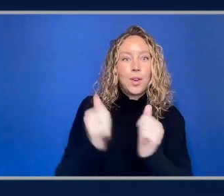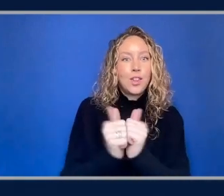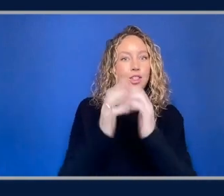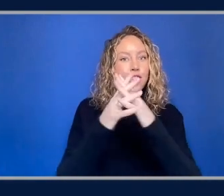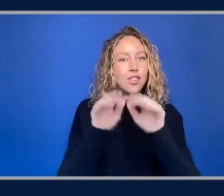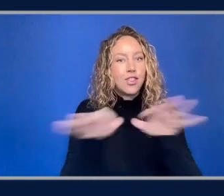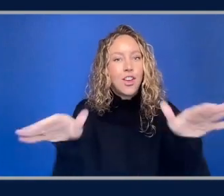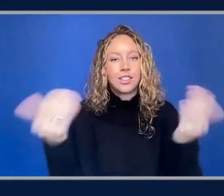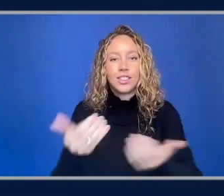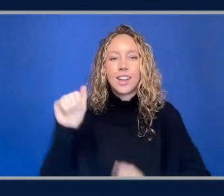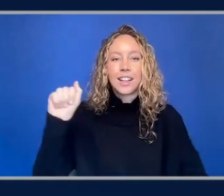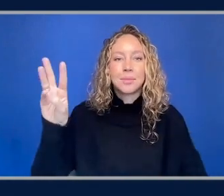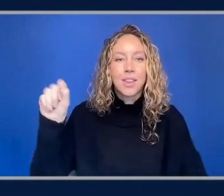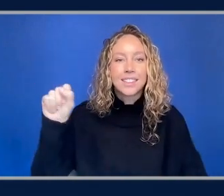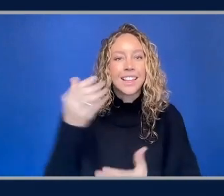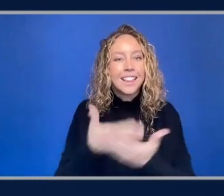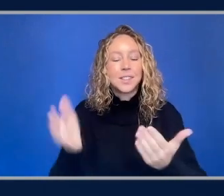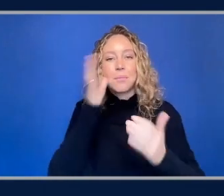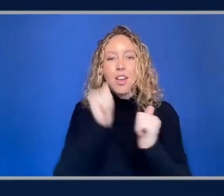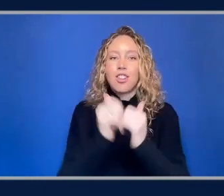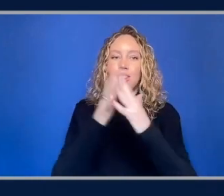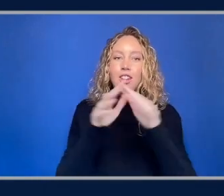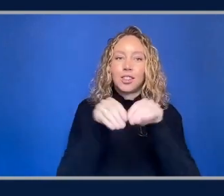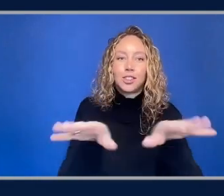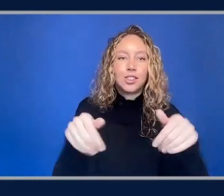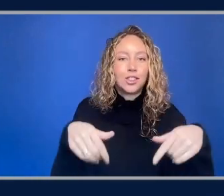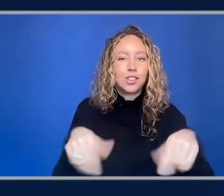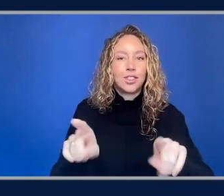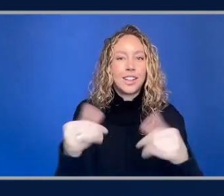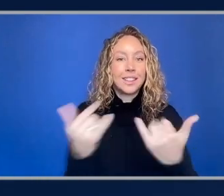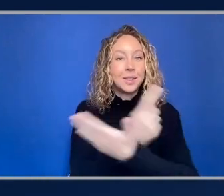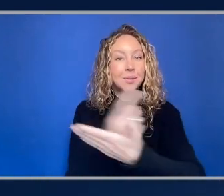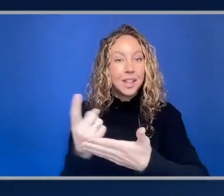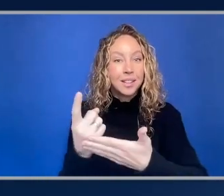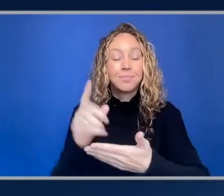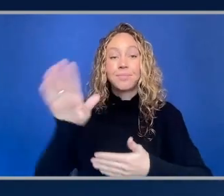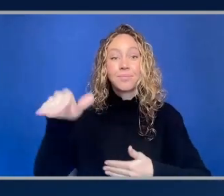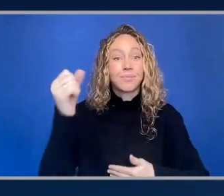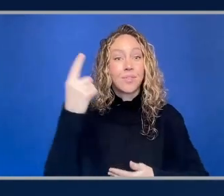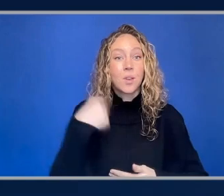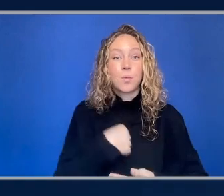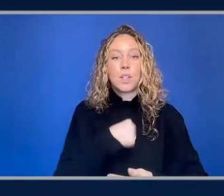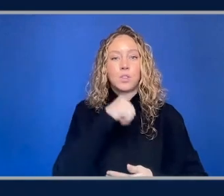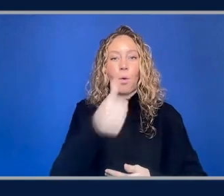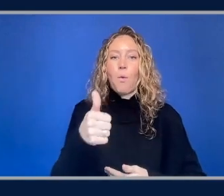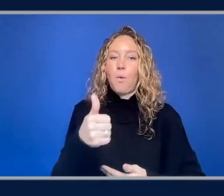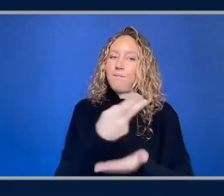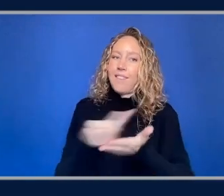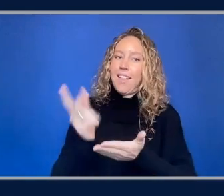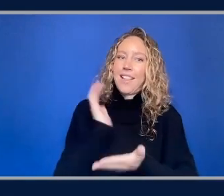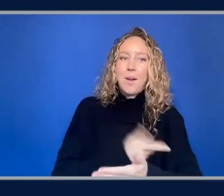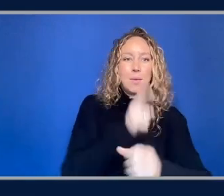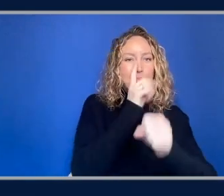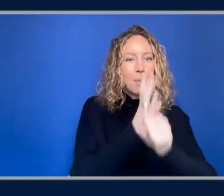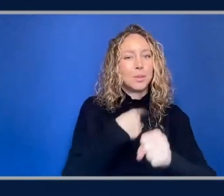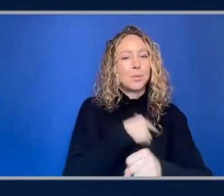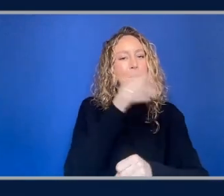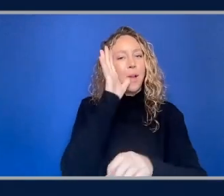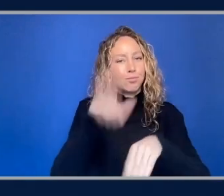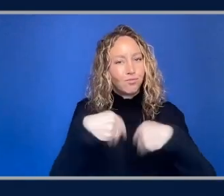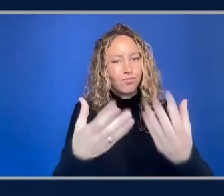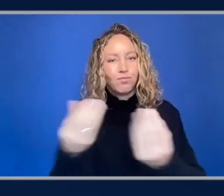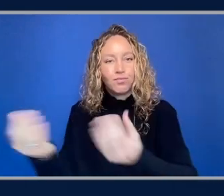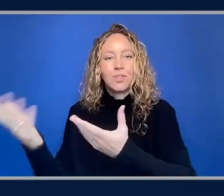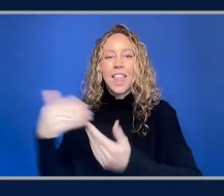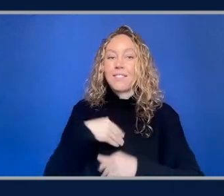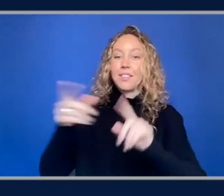AWS things that are being launched during reInvent week we do not we do not fail in our promises we're here with the very first of